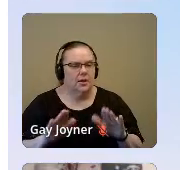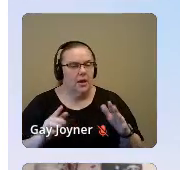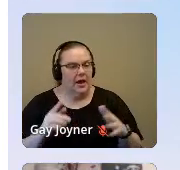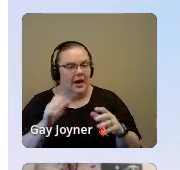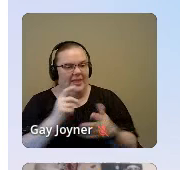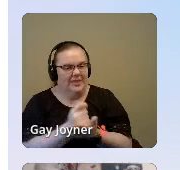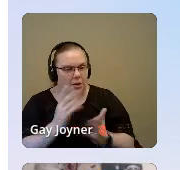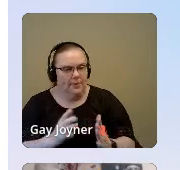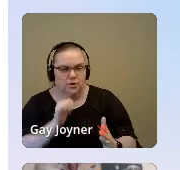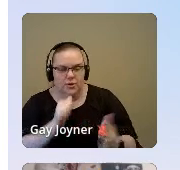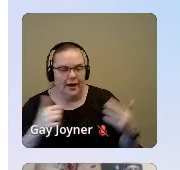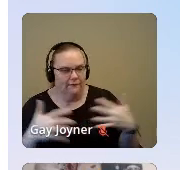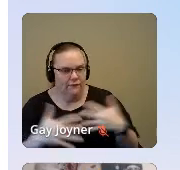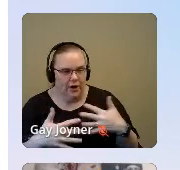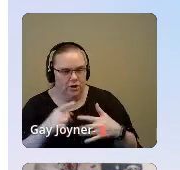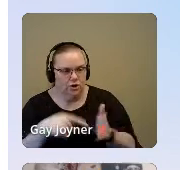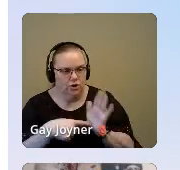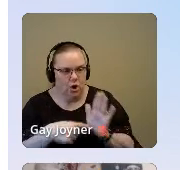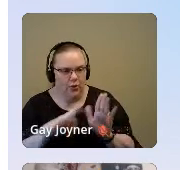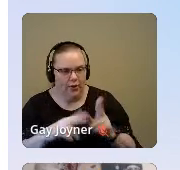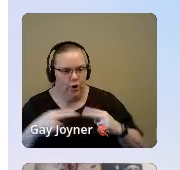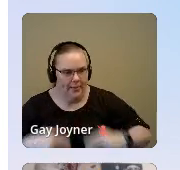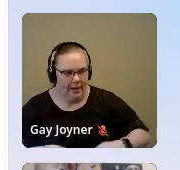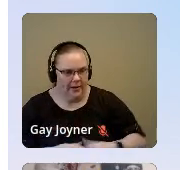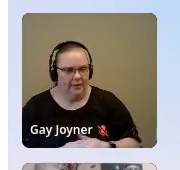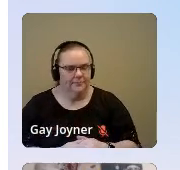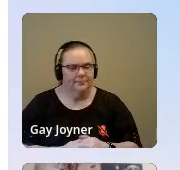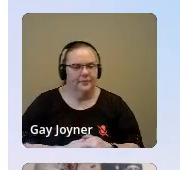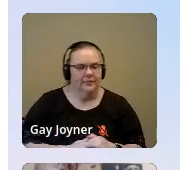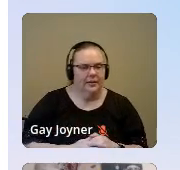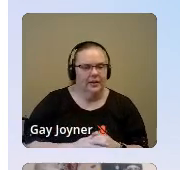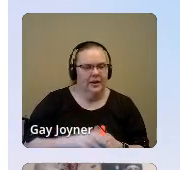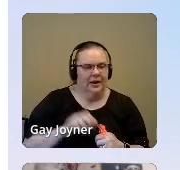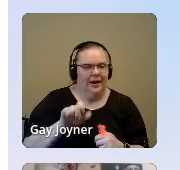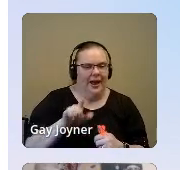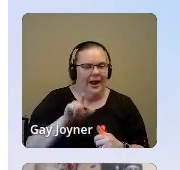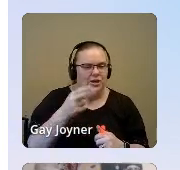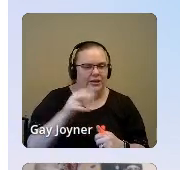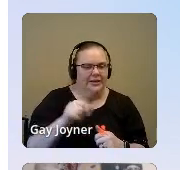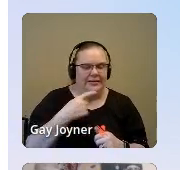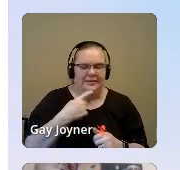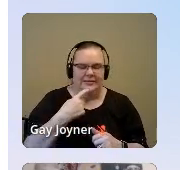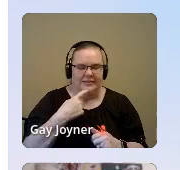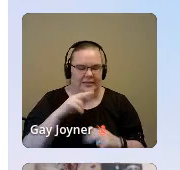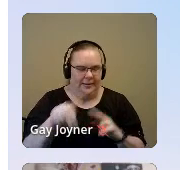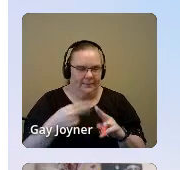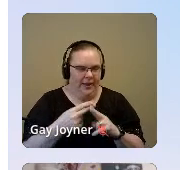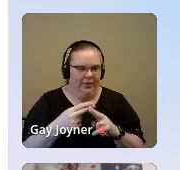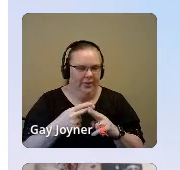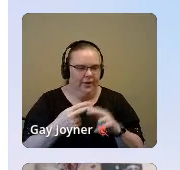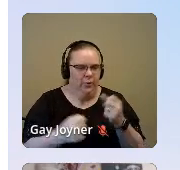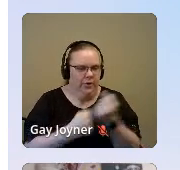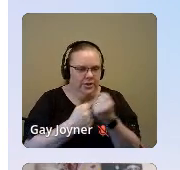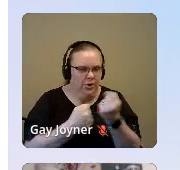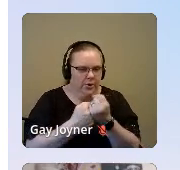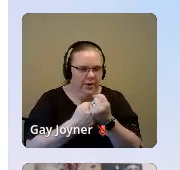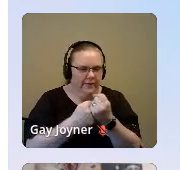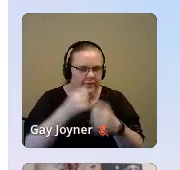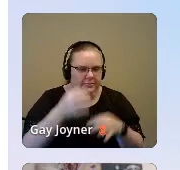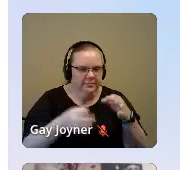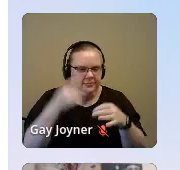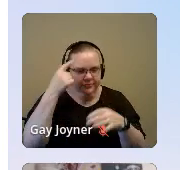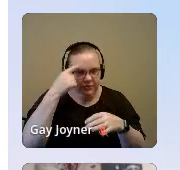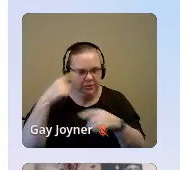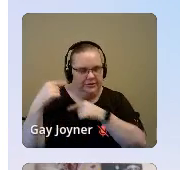Ashley talked about restorative justice and ancestral healing spaces for survivors of violence. And for Kevin, online adoption support